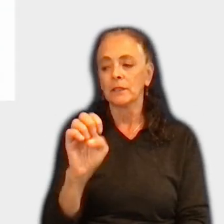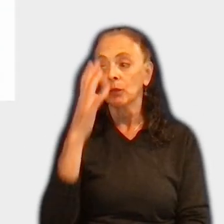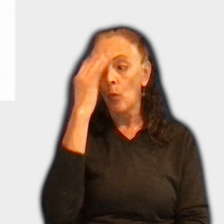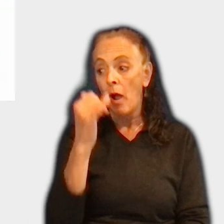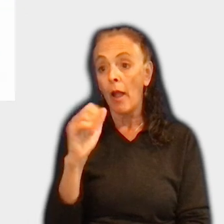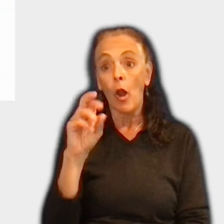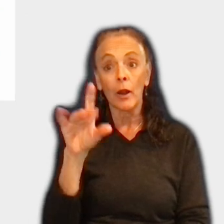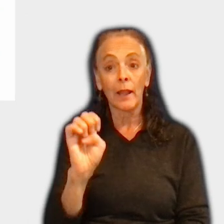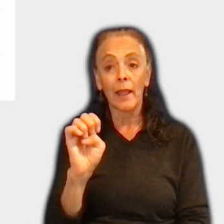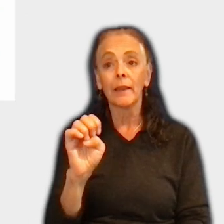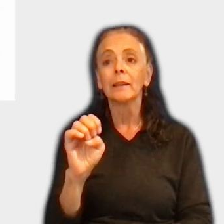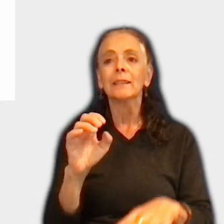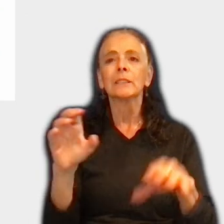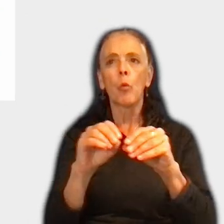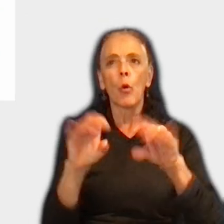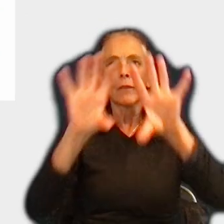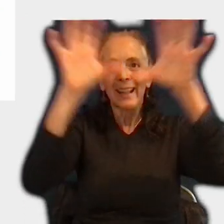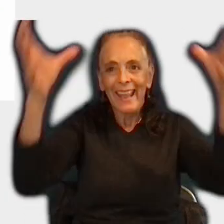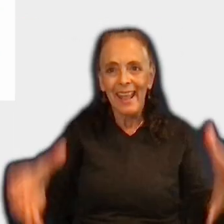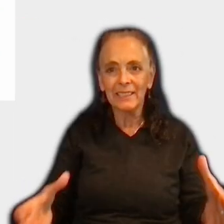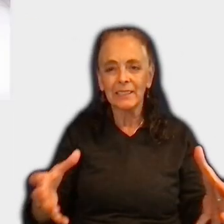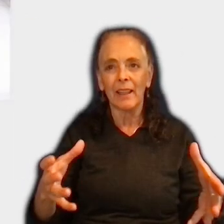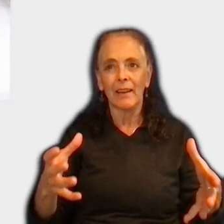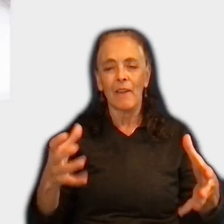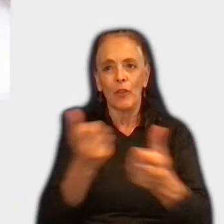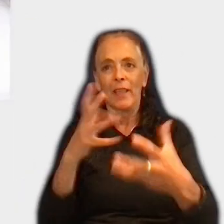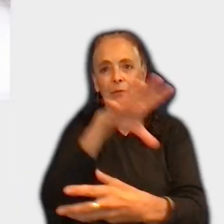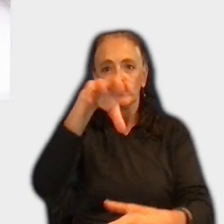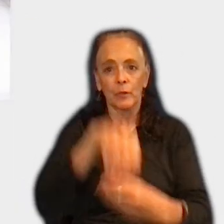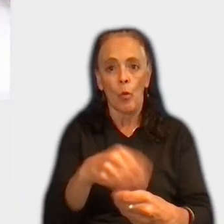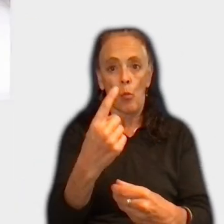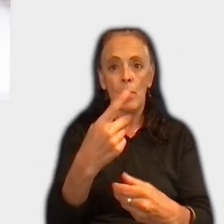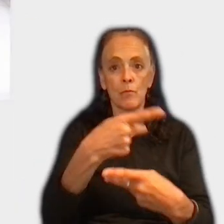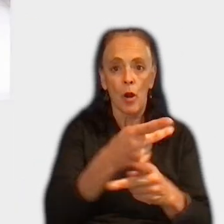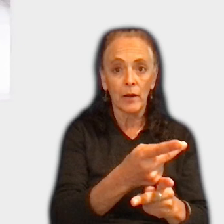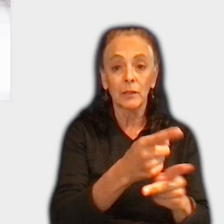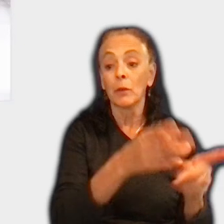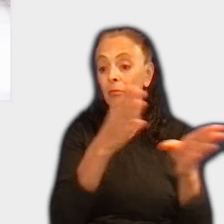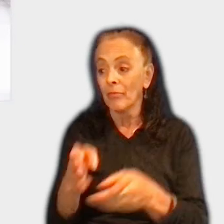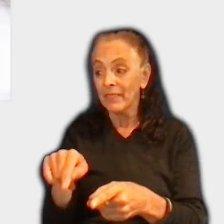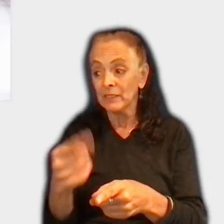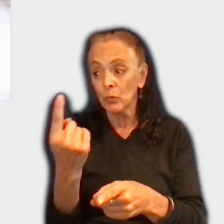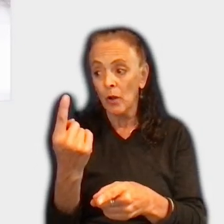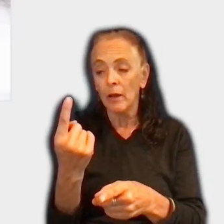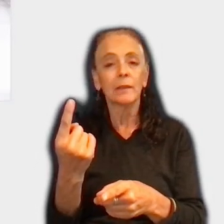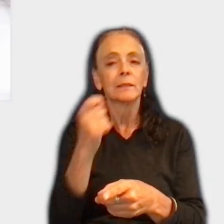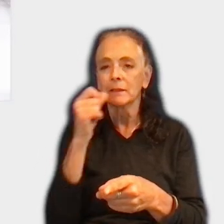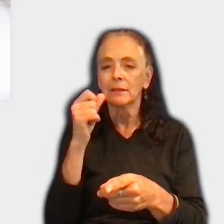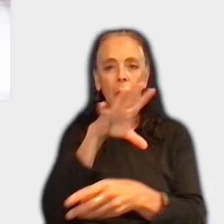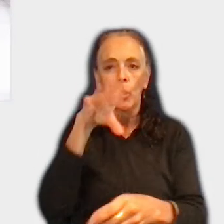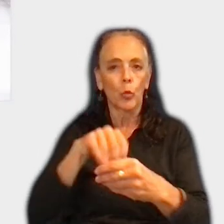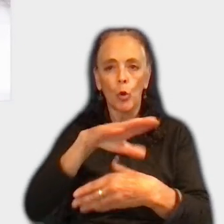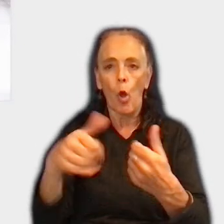surface is more like encasing all the company become one product. Unlike this one, they not kind of like encasing all the